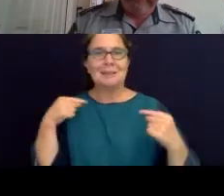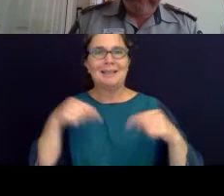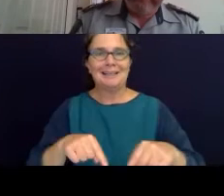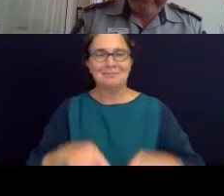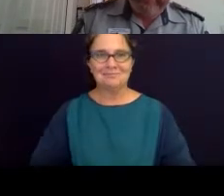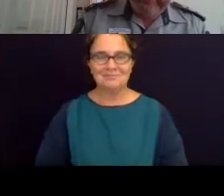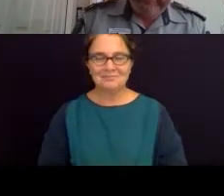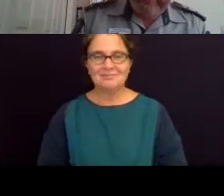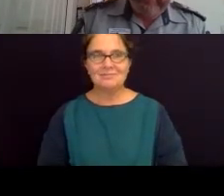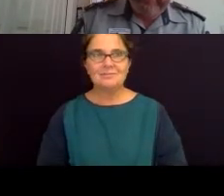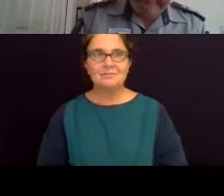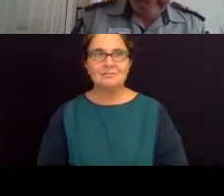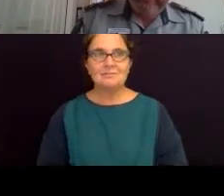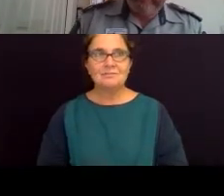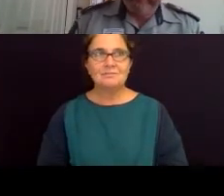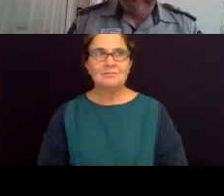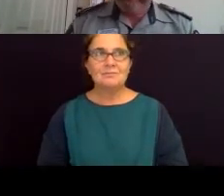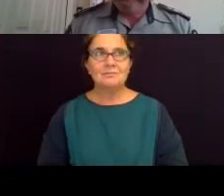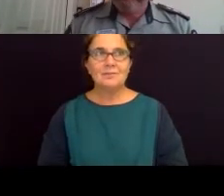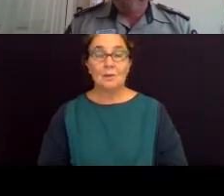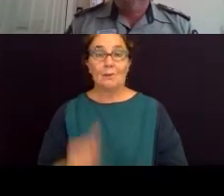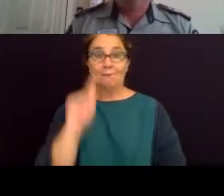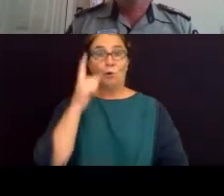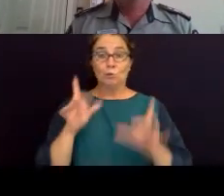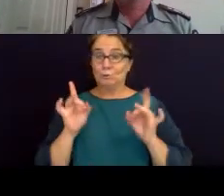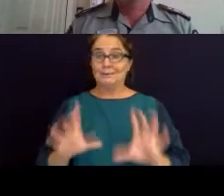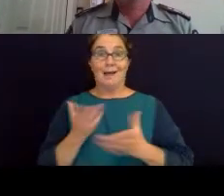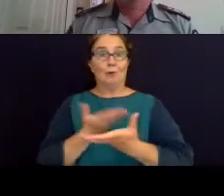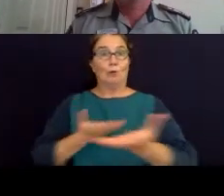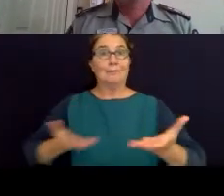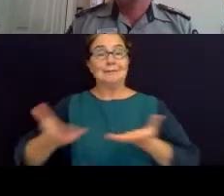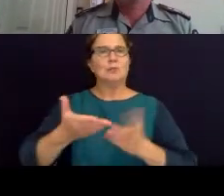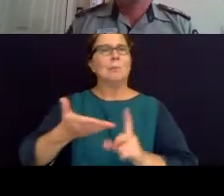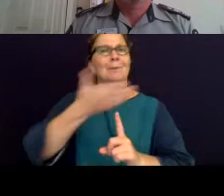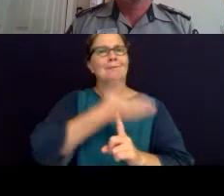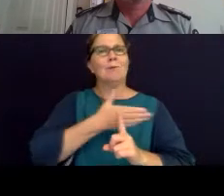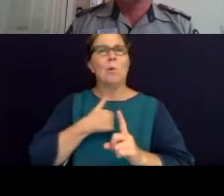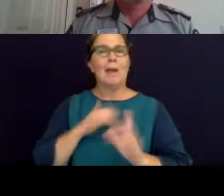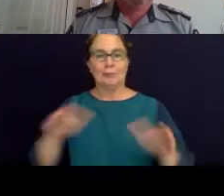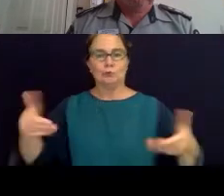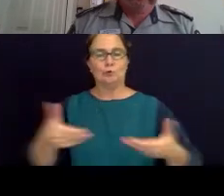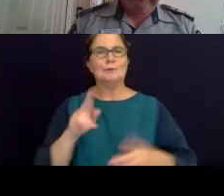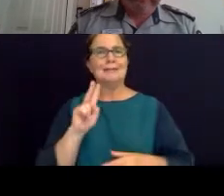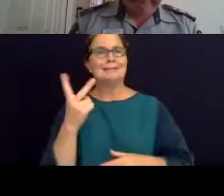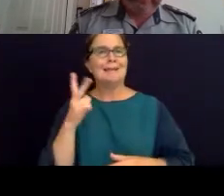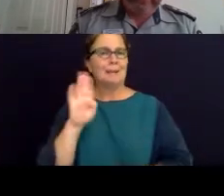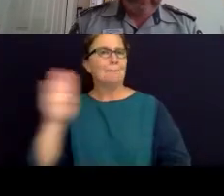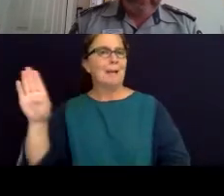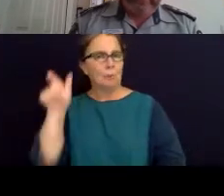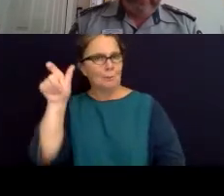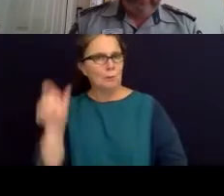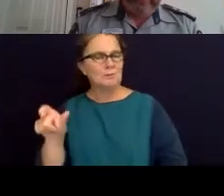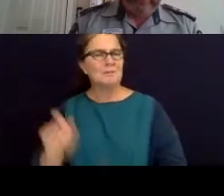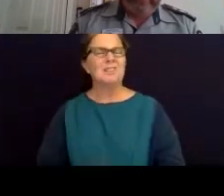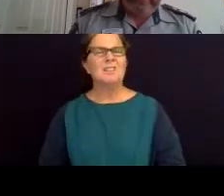Firstly to get our conversation started before I bring in our second panelist, what are your